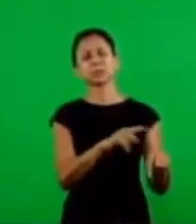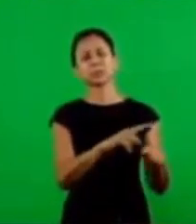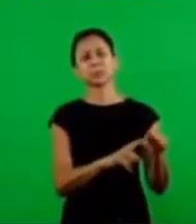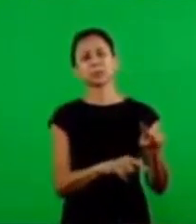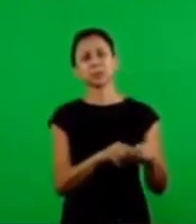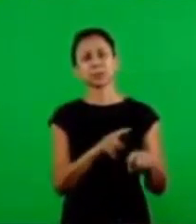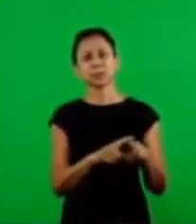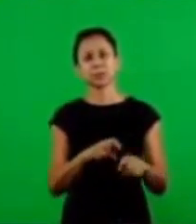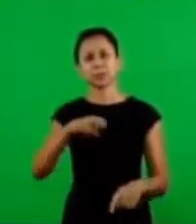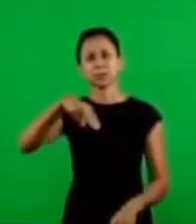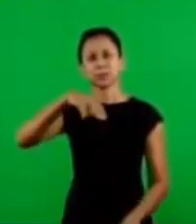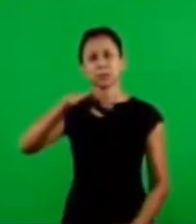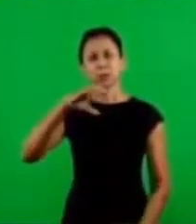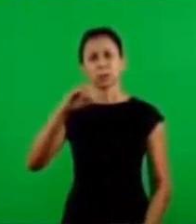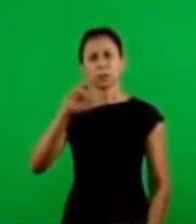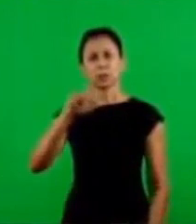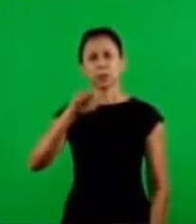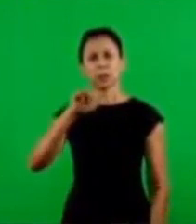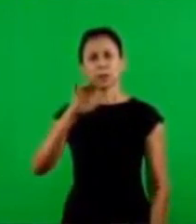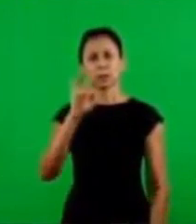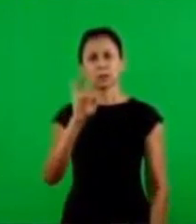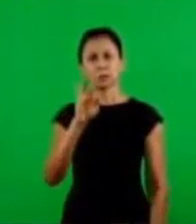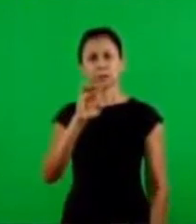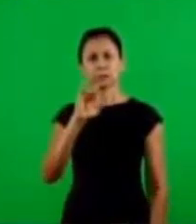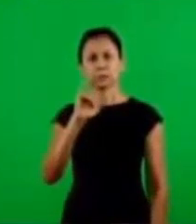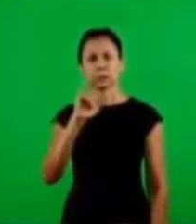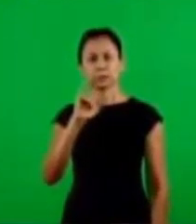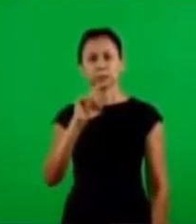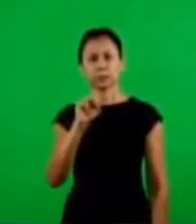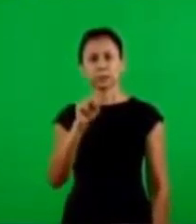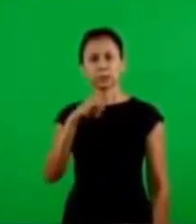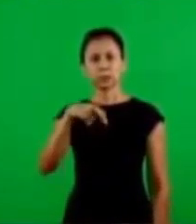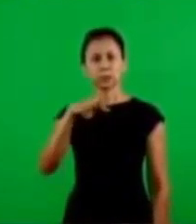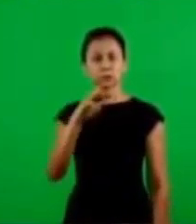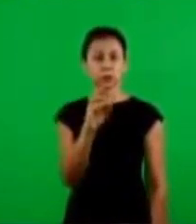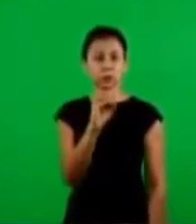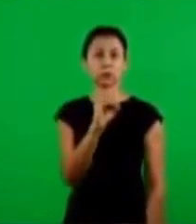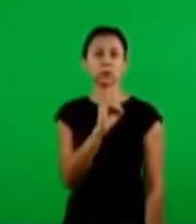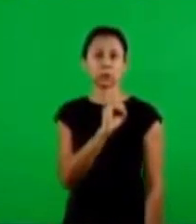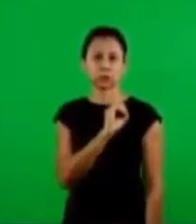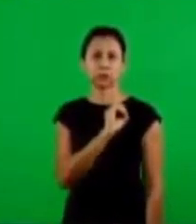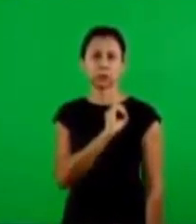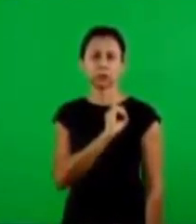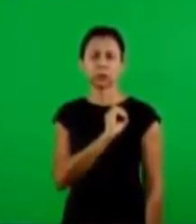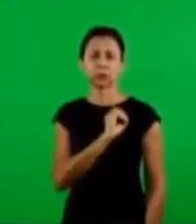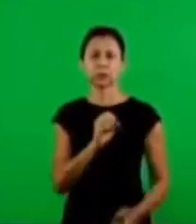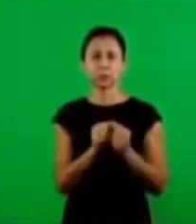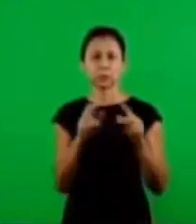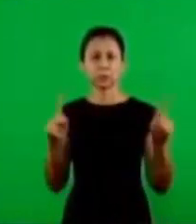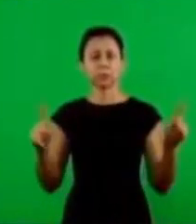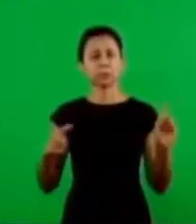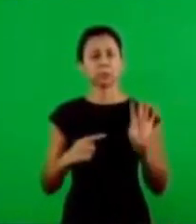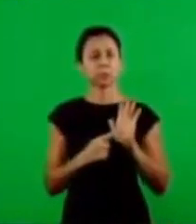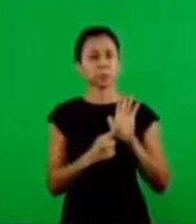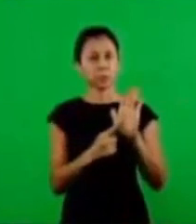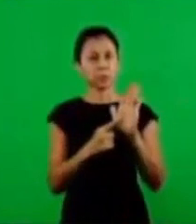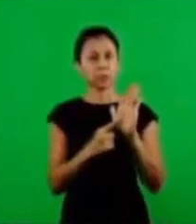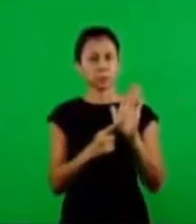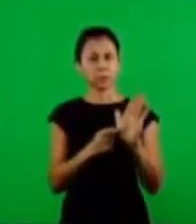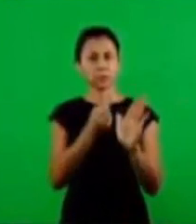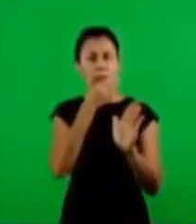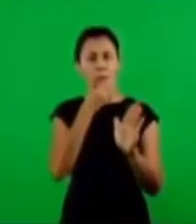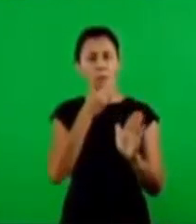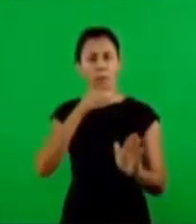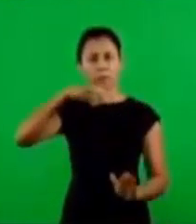even Nicolaitism, which was a doctrine of Nicolaitis, and even the book of Revelation mentions